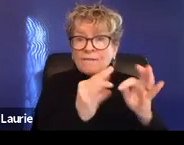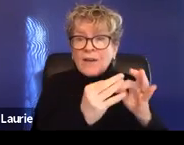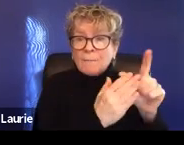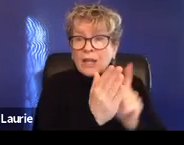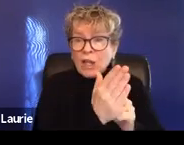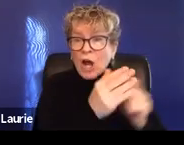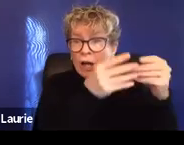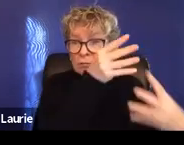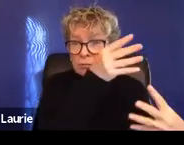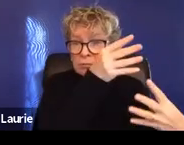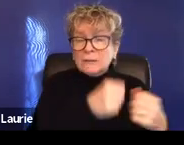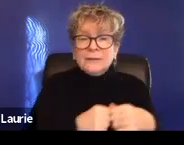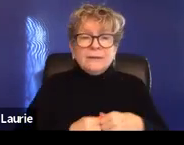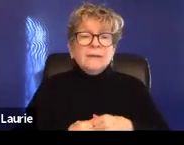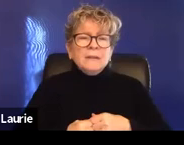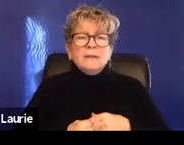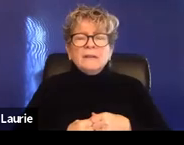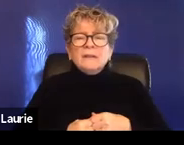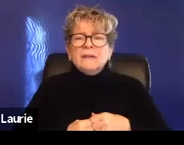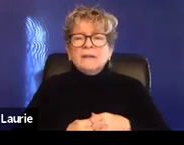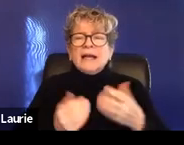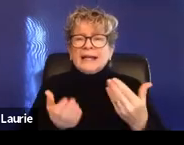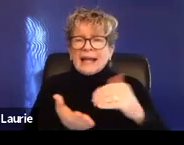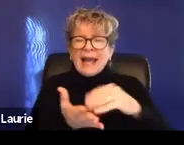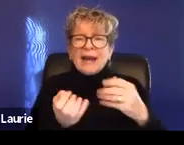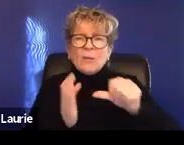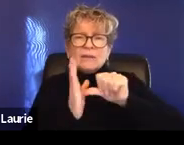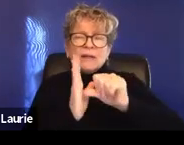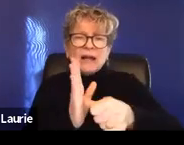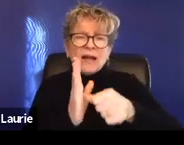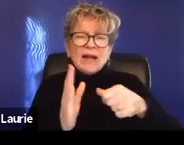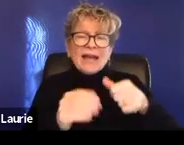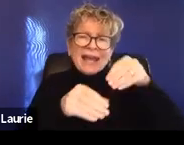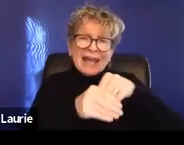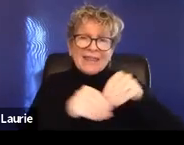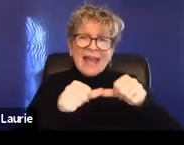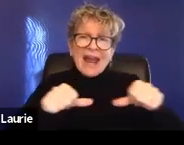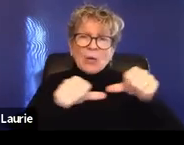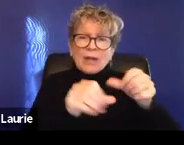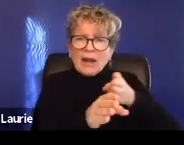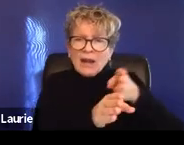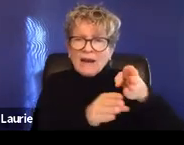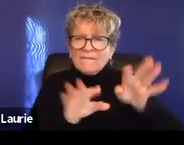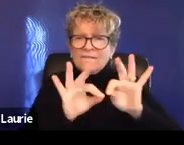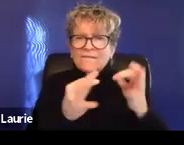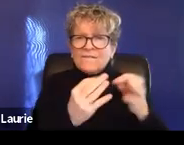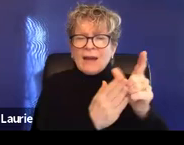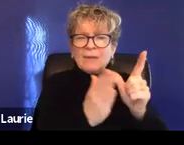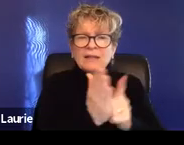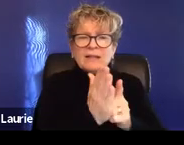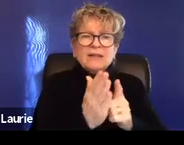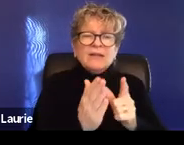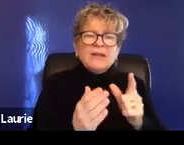I also just really want to highlight, uh, within family law, we can sometimes forget about these other sort of non-divorce,